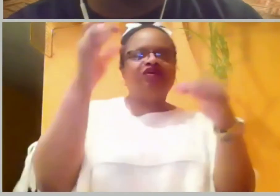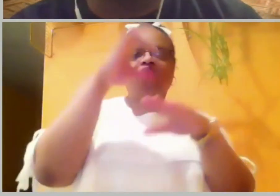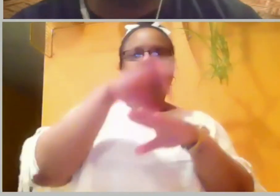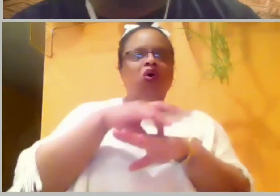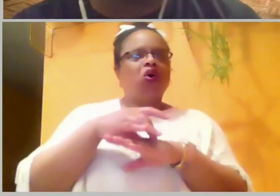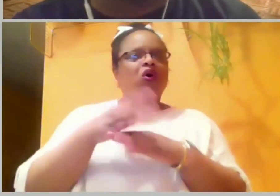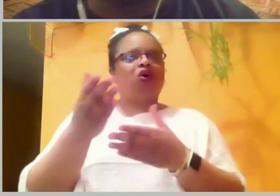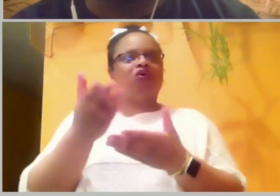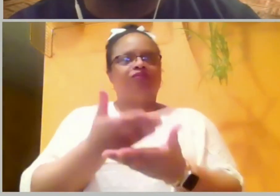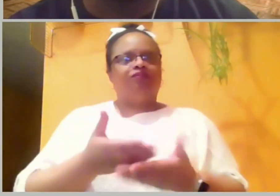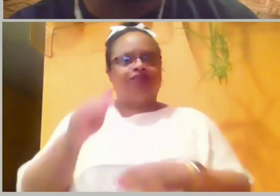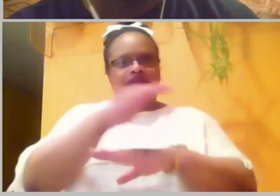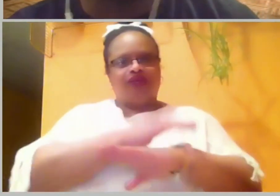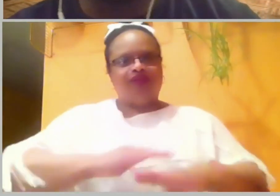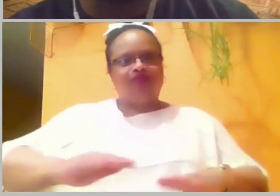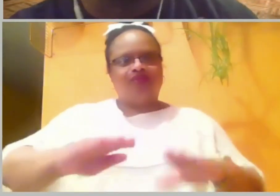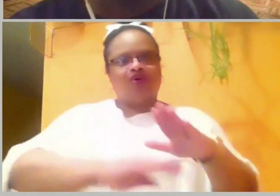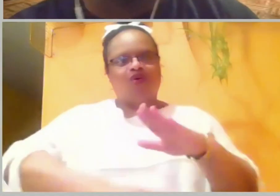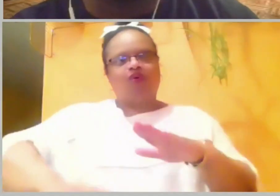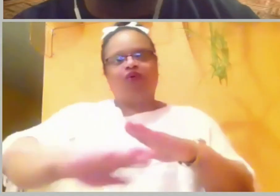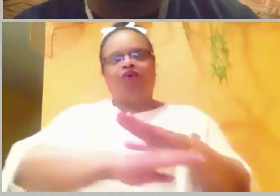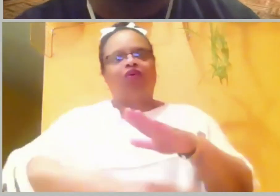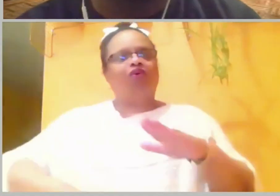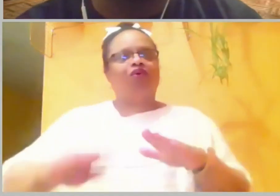or earth below.